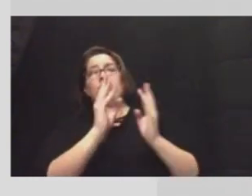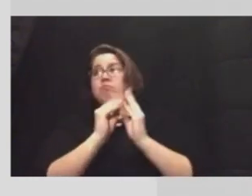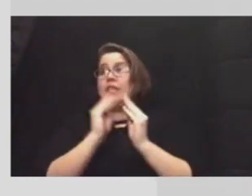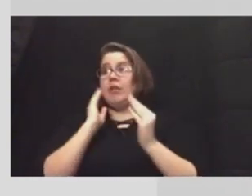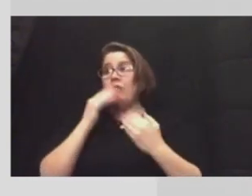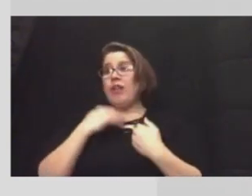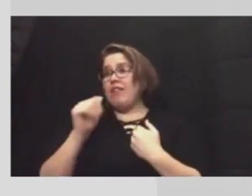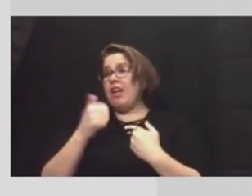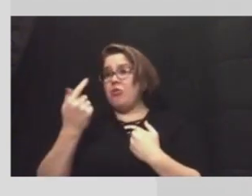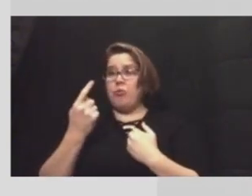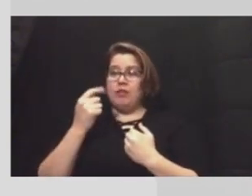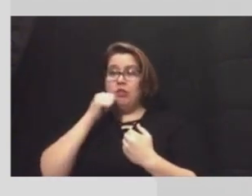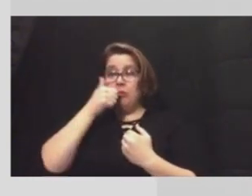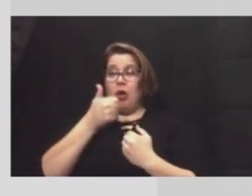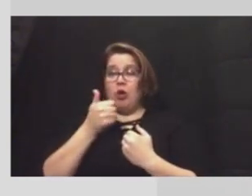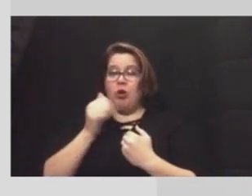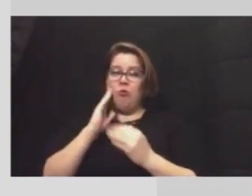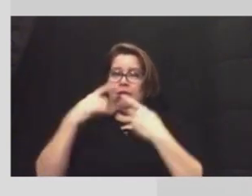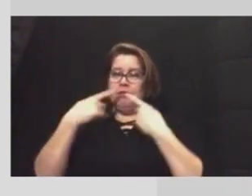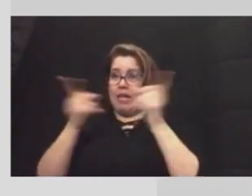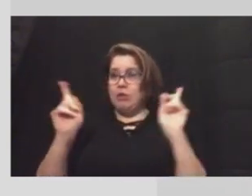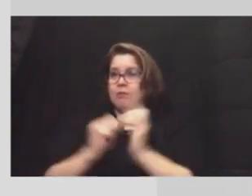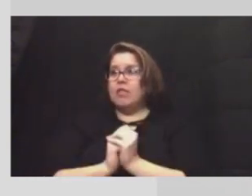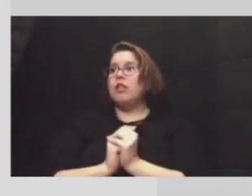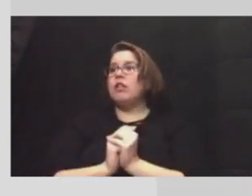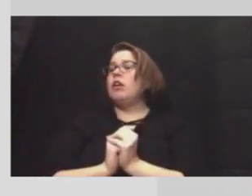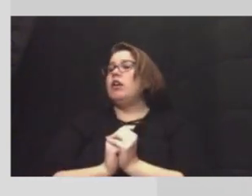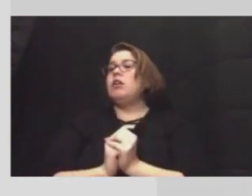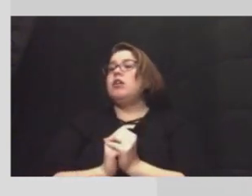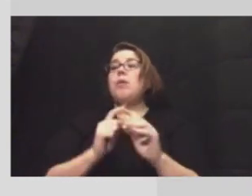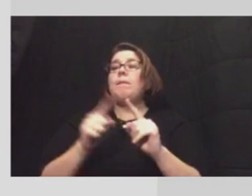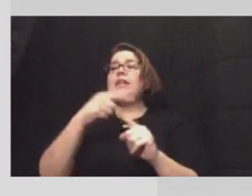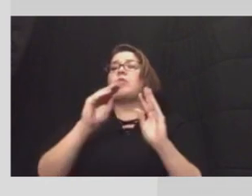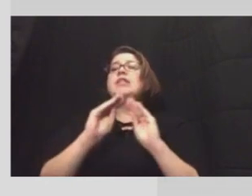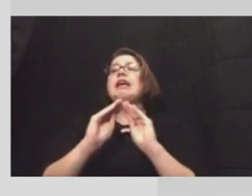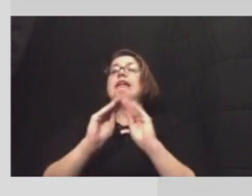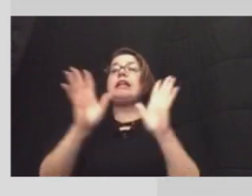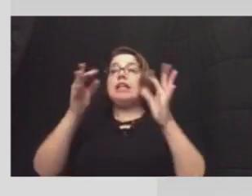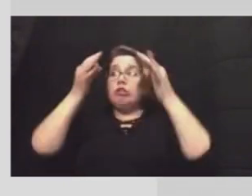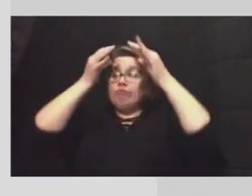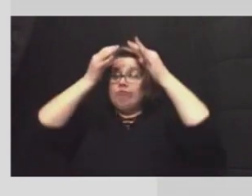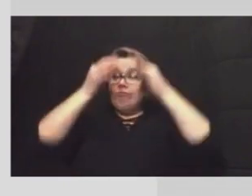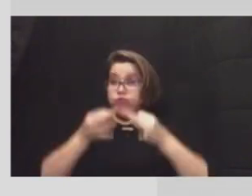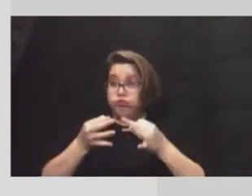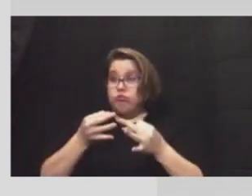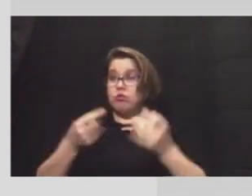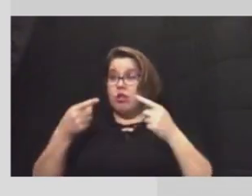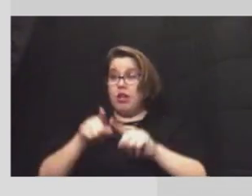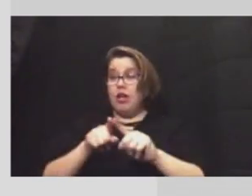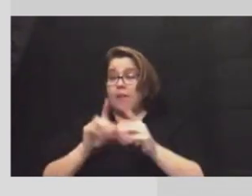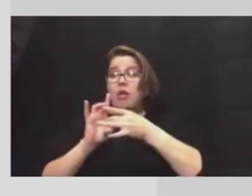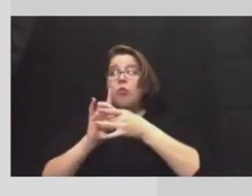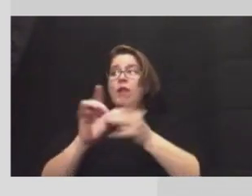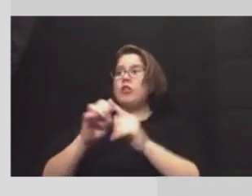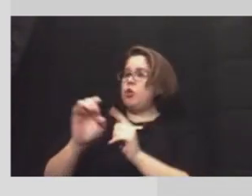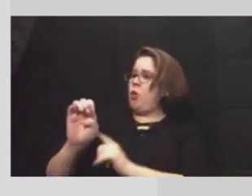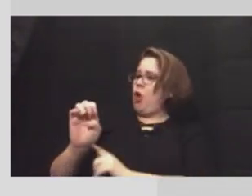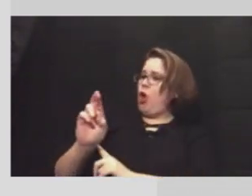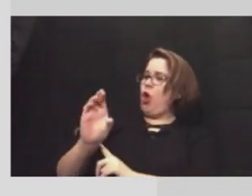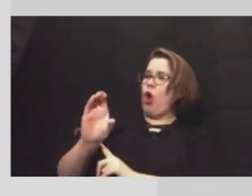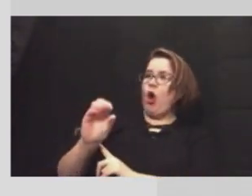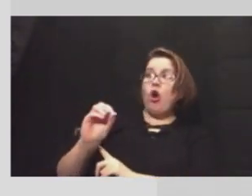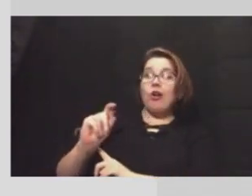one tomorrow uh but there was a clear decision made uh with regard to ercott not